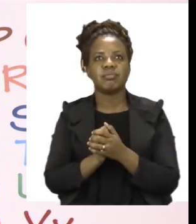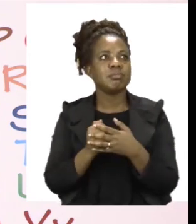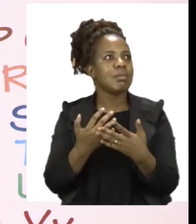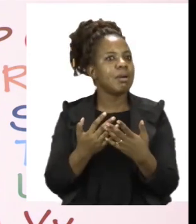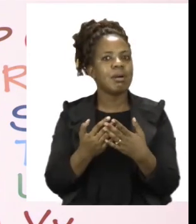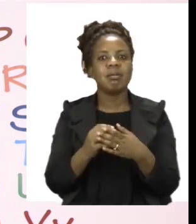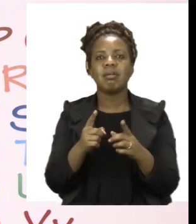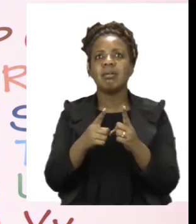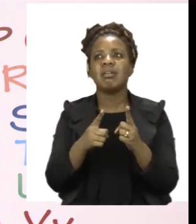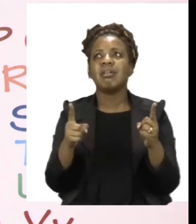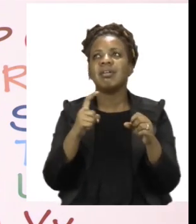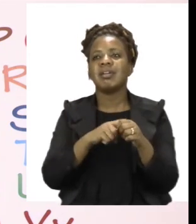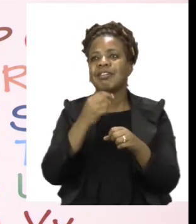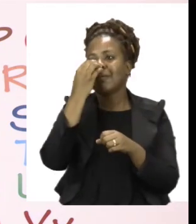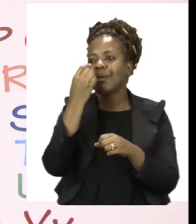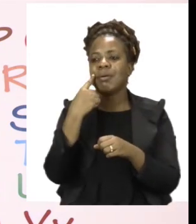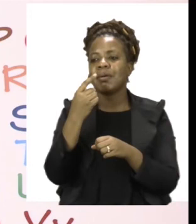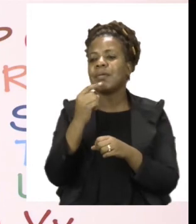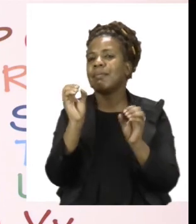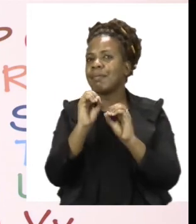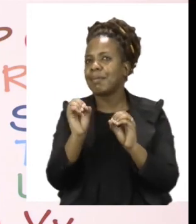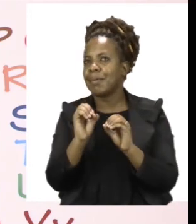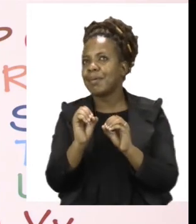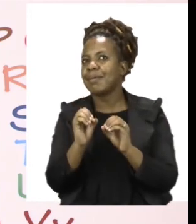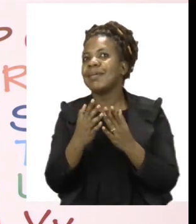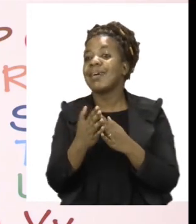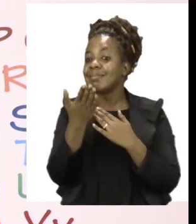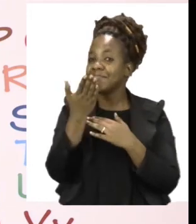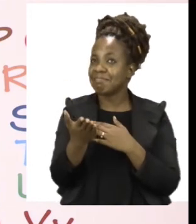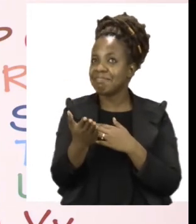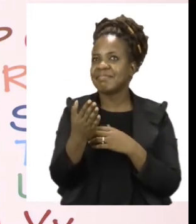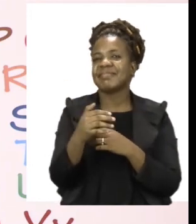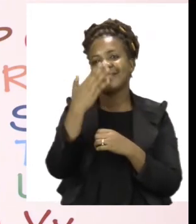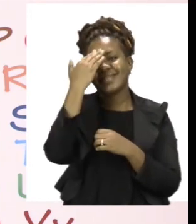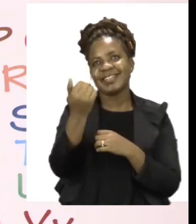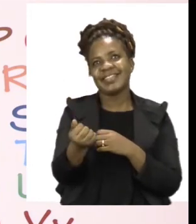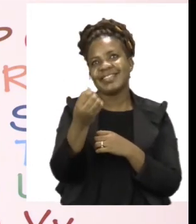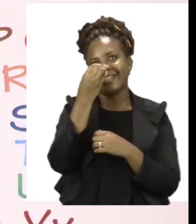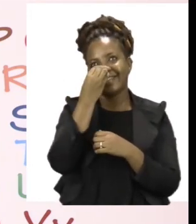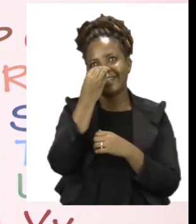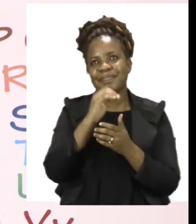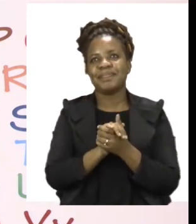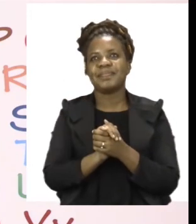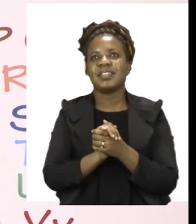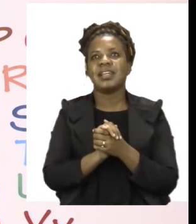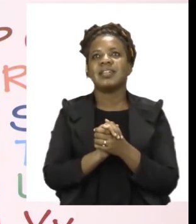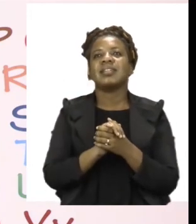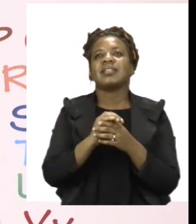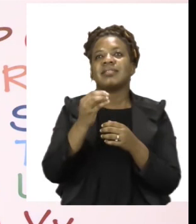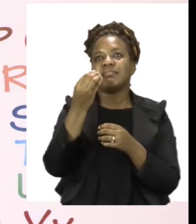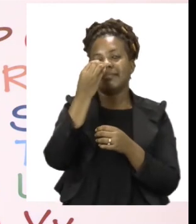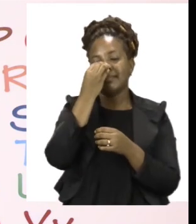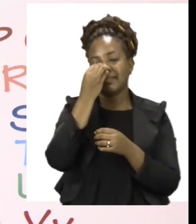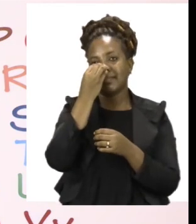time. Maybe he's outside. Oh, there he is. Hello Sashi. So from Sashi and